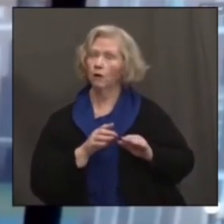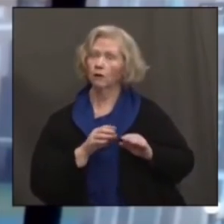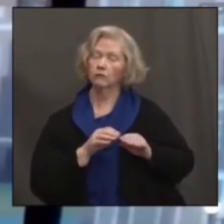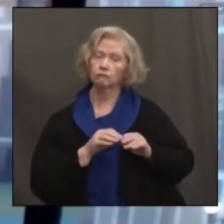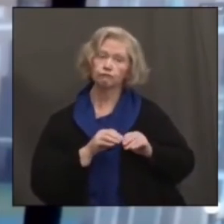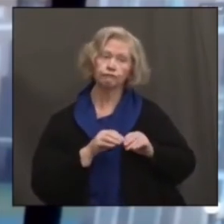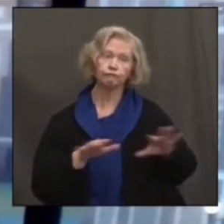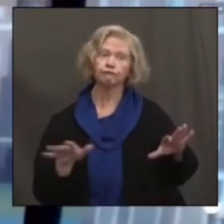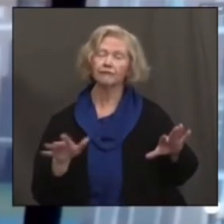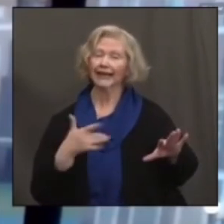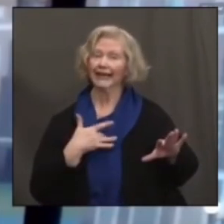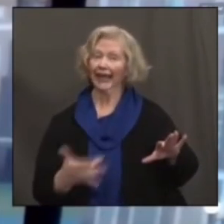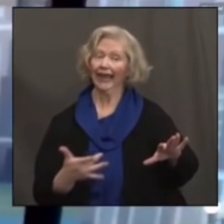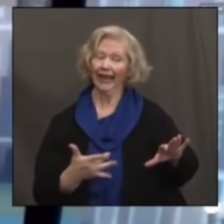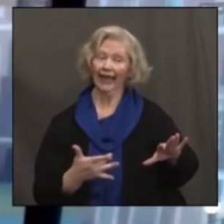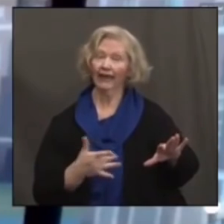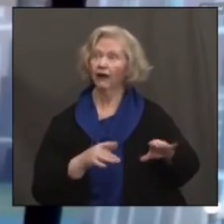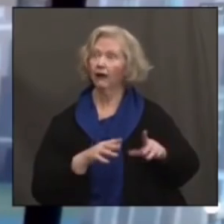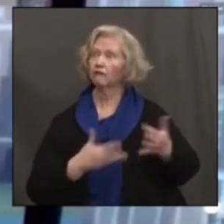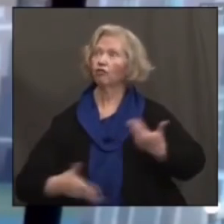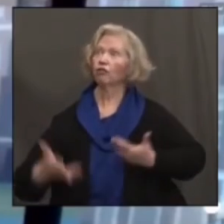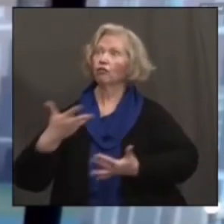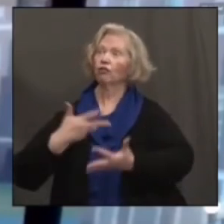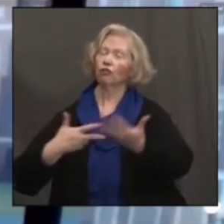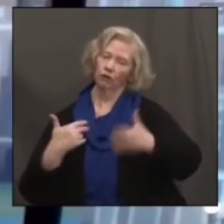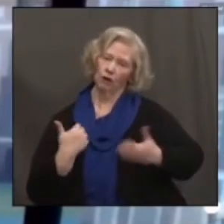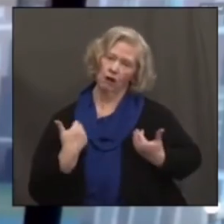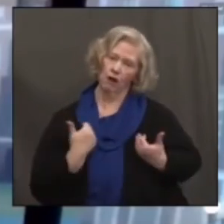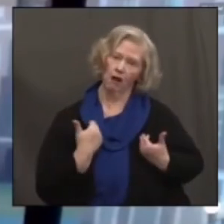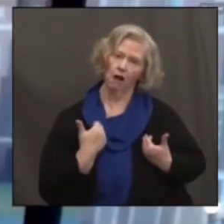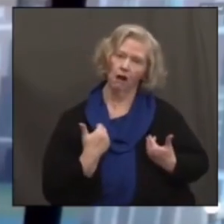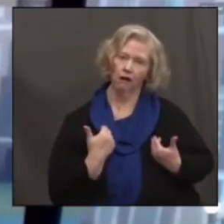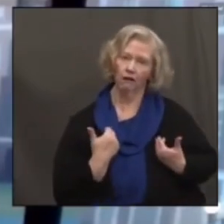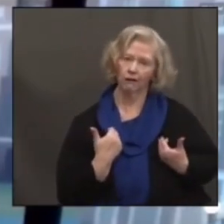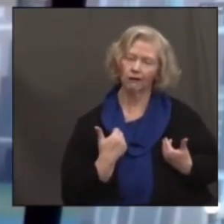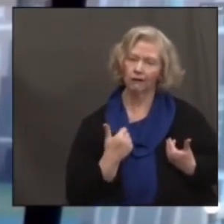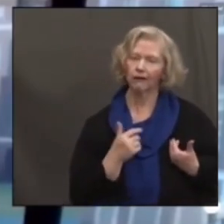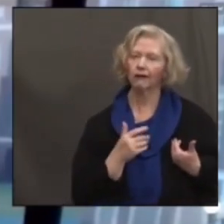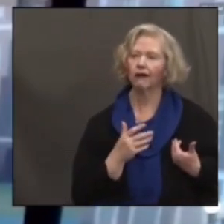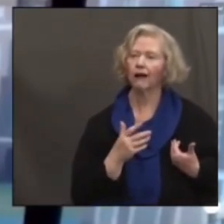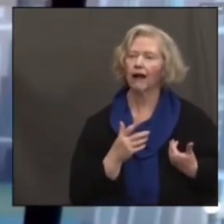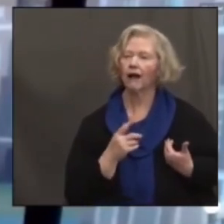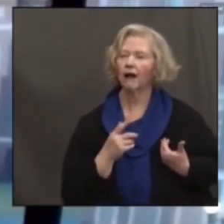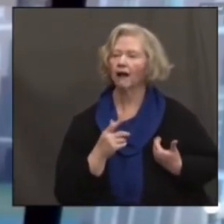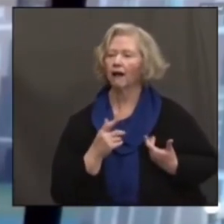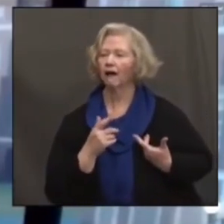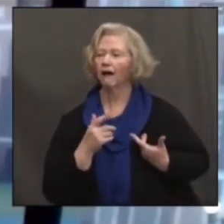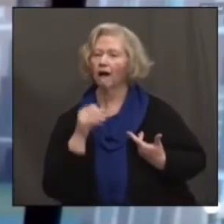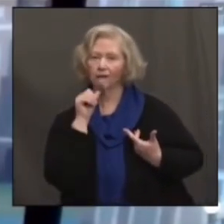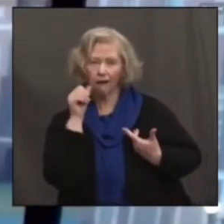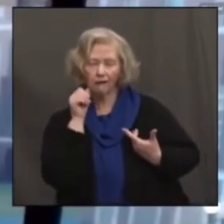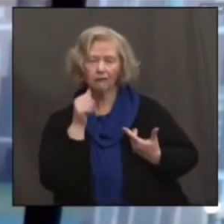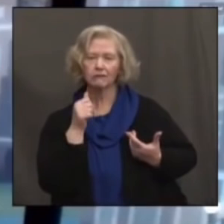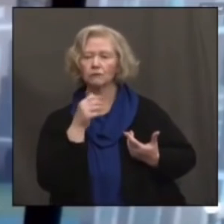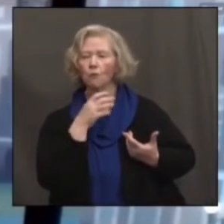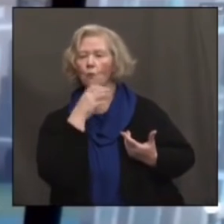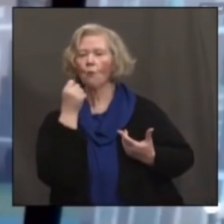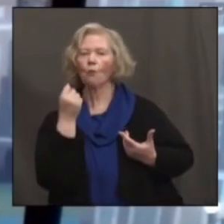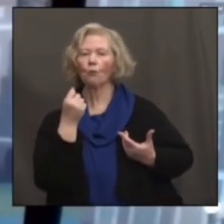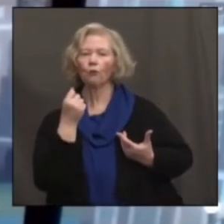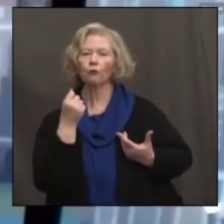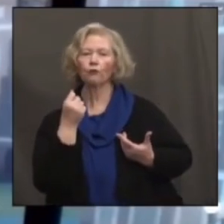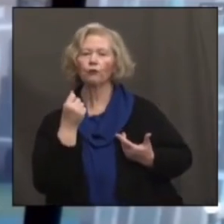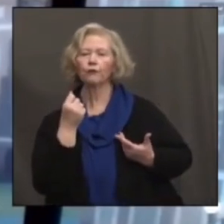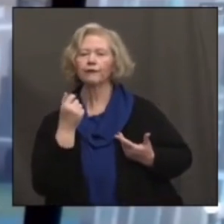adults, 20 to 29 year olds, and perhaps some of the older adolescents or the, and certainly, certainly the